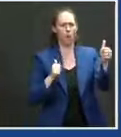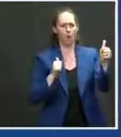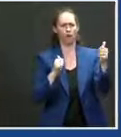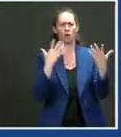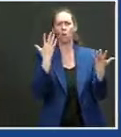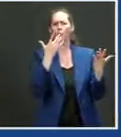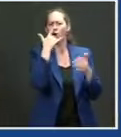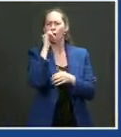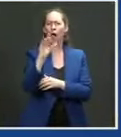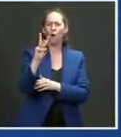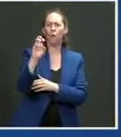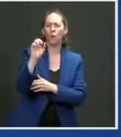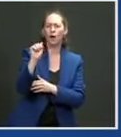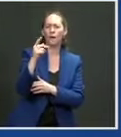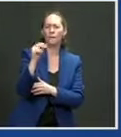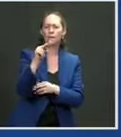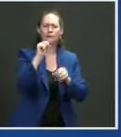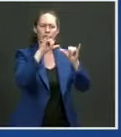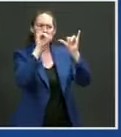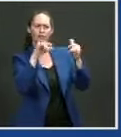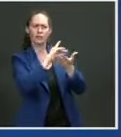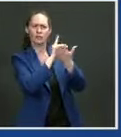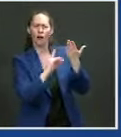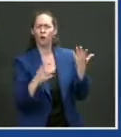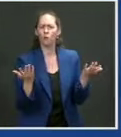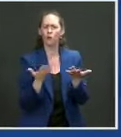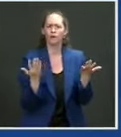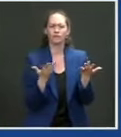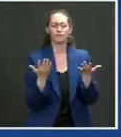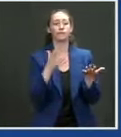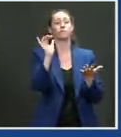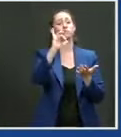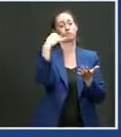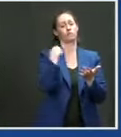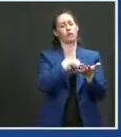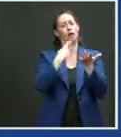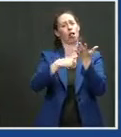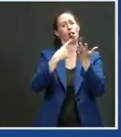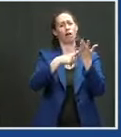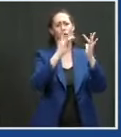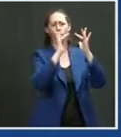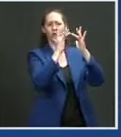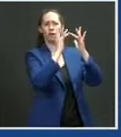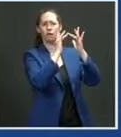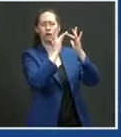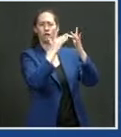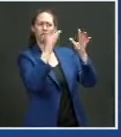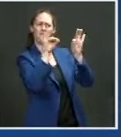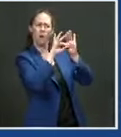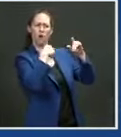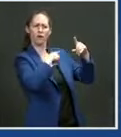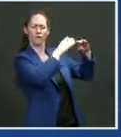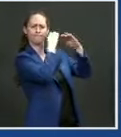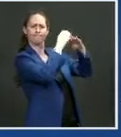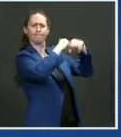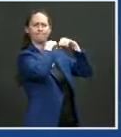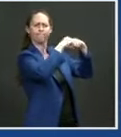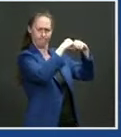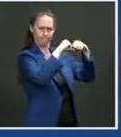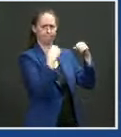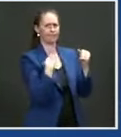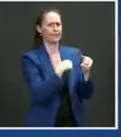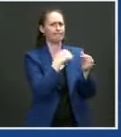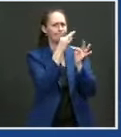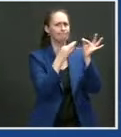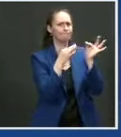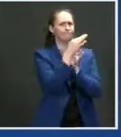Another area we spent a great deal of time on was cyber and cybersecurity. I talked about the proposition that certain